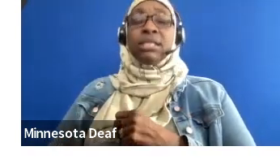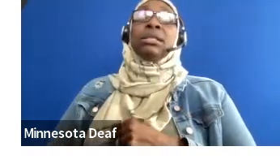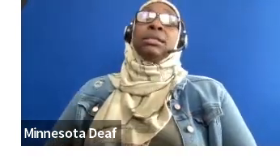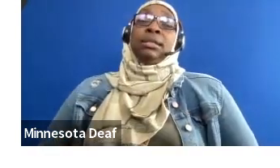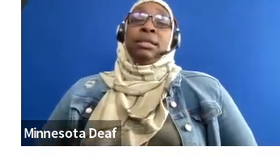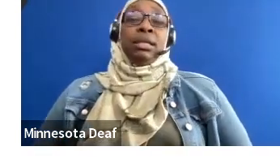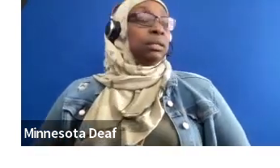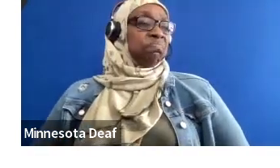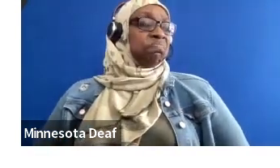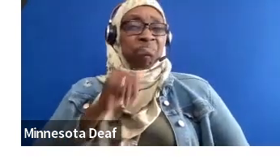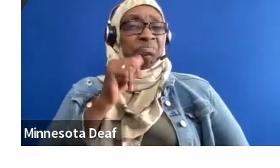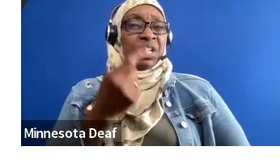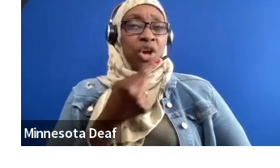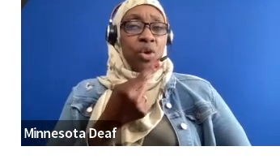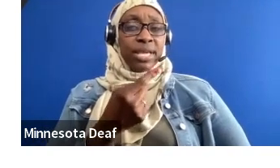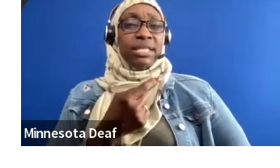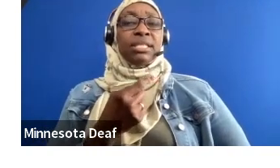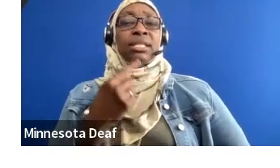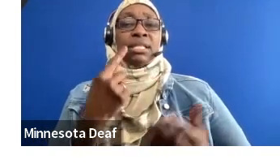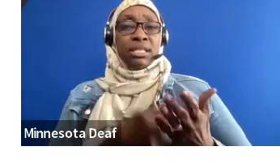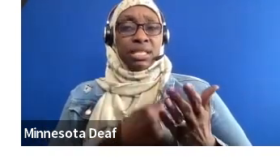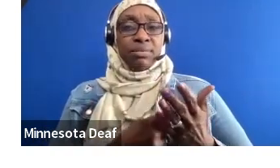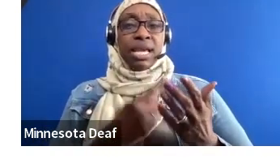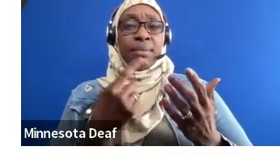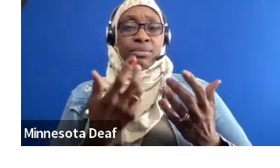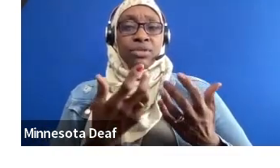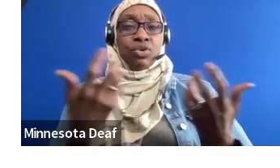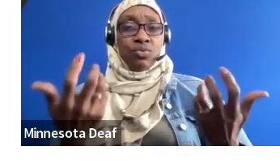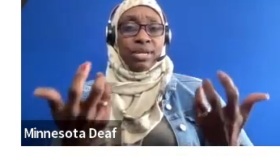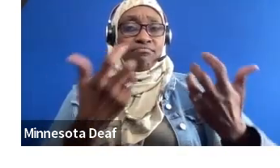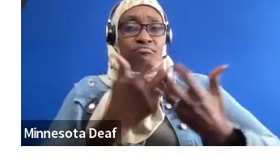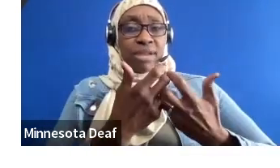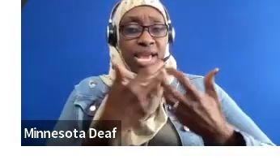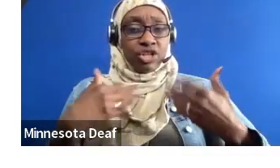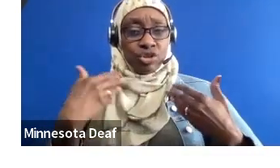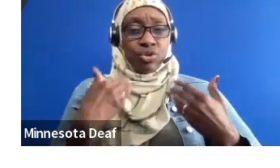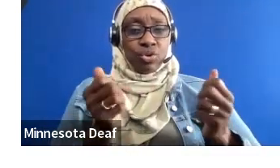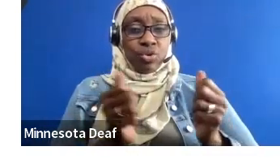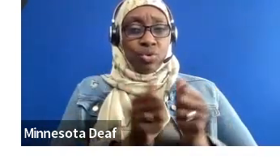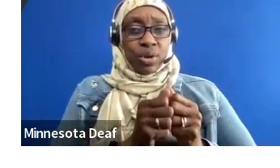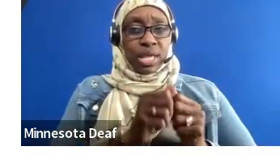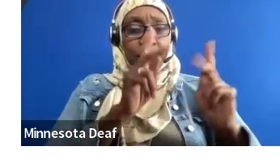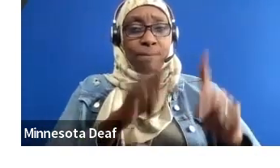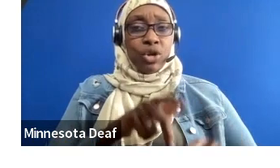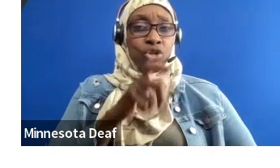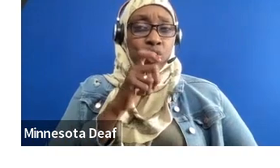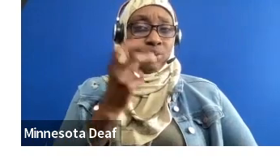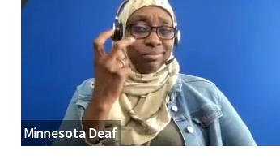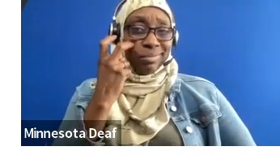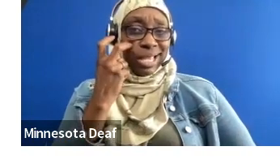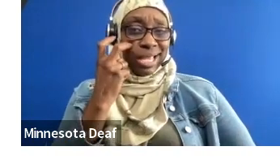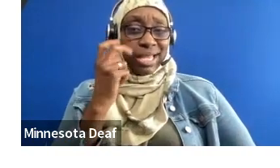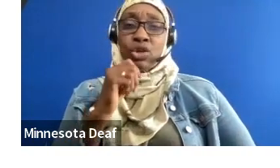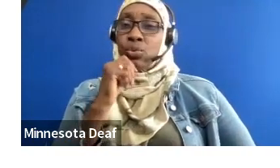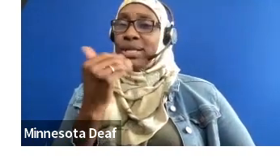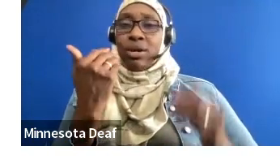is also blind, right? And then they're like, oh, like, you know, someone that I know, someone that I can relate to. But we do not limit it to only adults with disabilities.